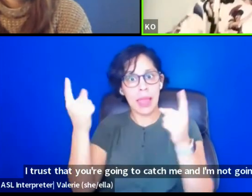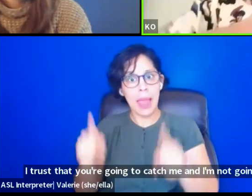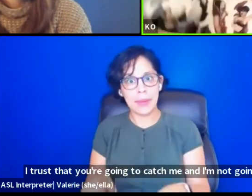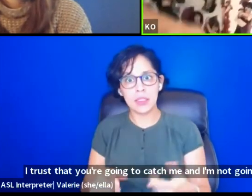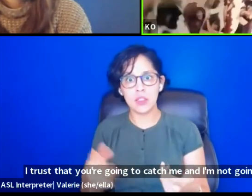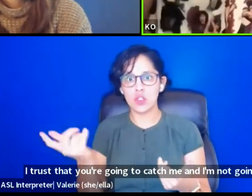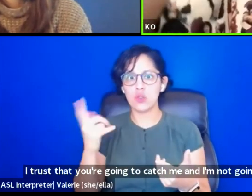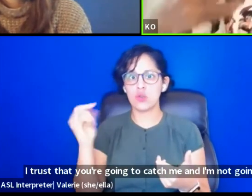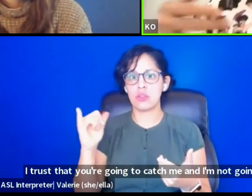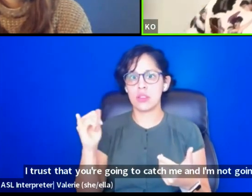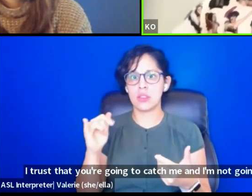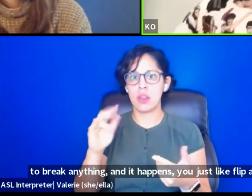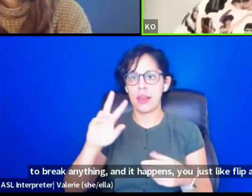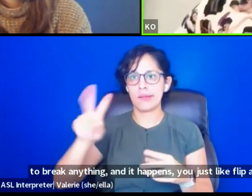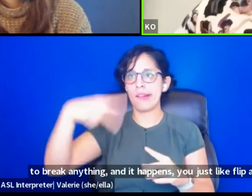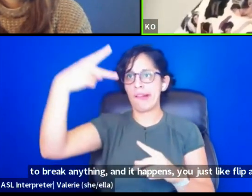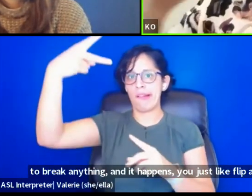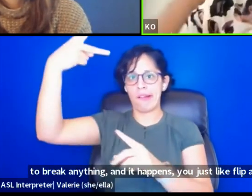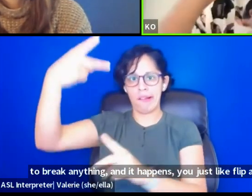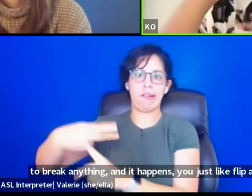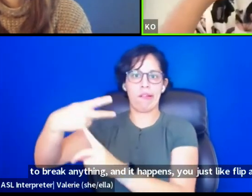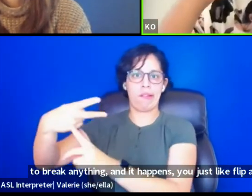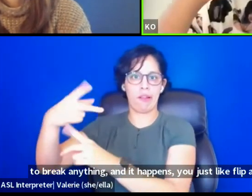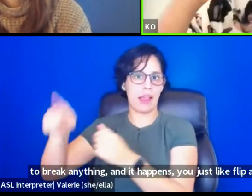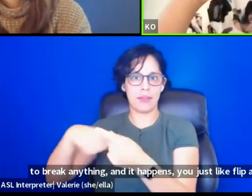just like, you flip a switch and then you just do it.